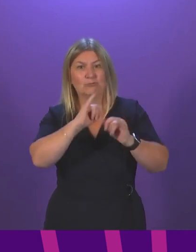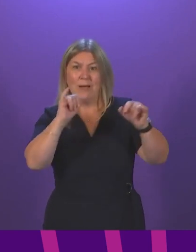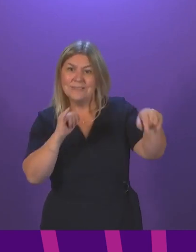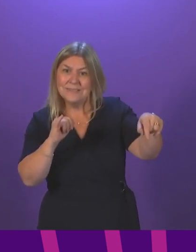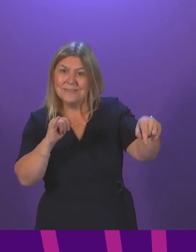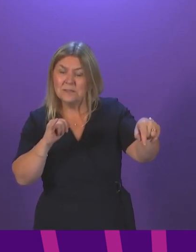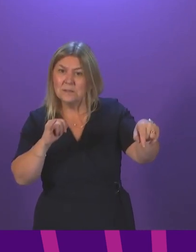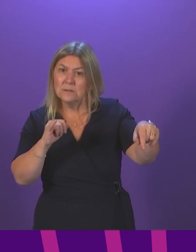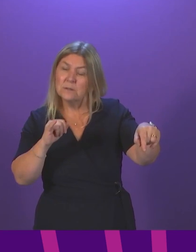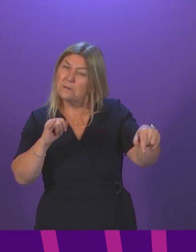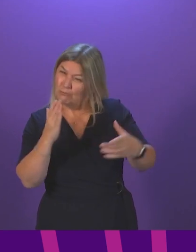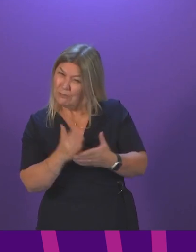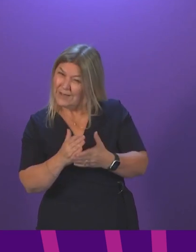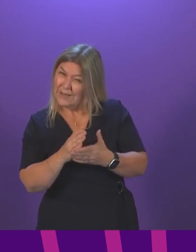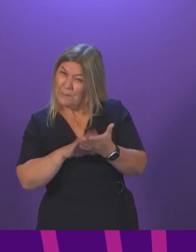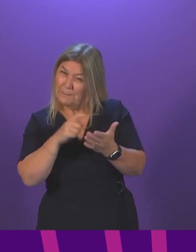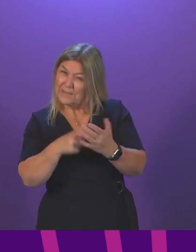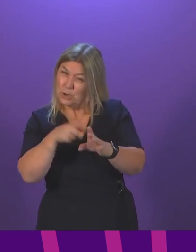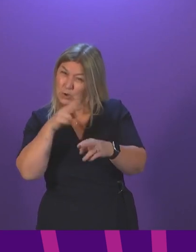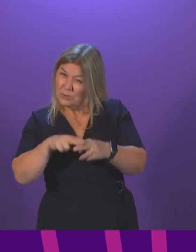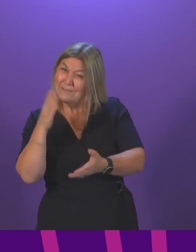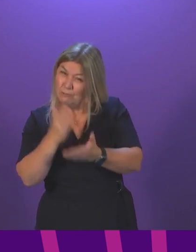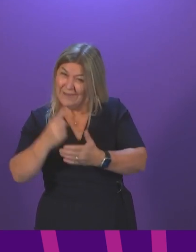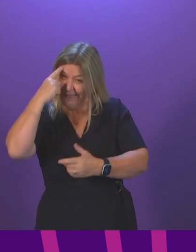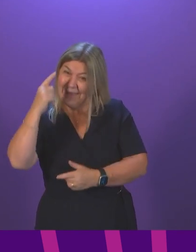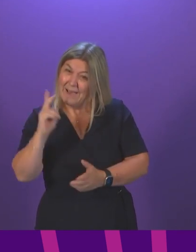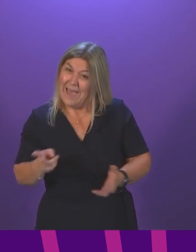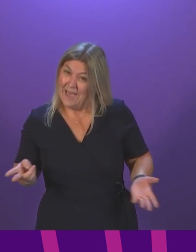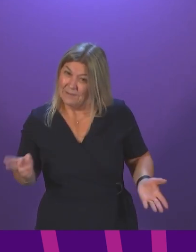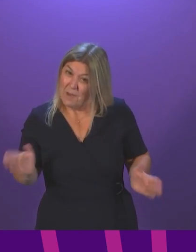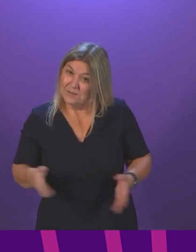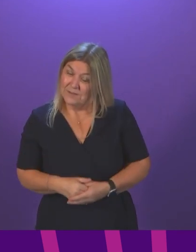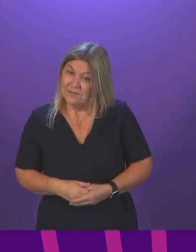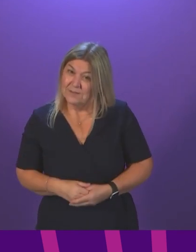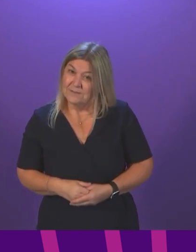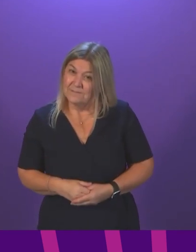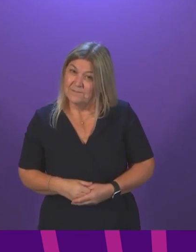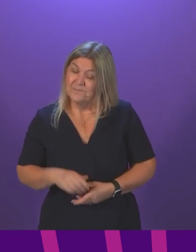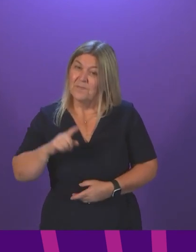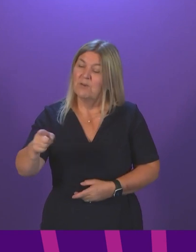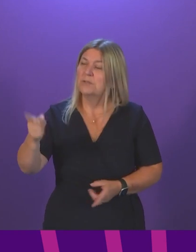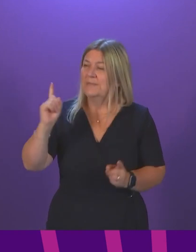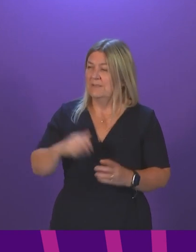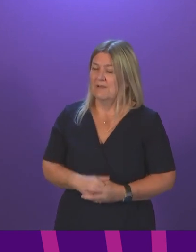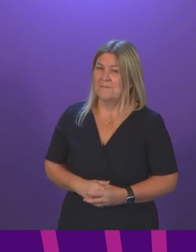the case that it Hamza Youssef who needs to think twice before he speaks? First Minister, people